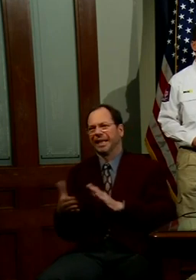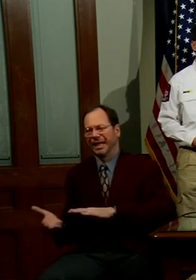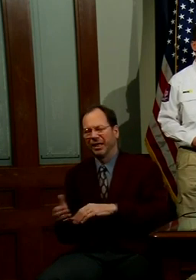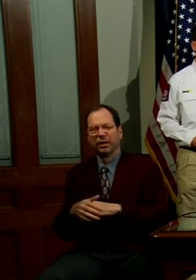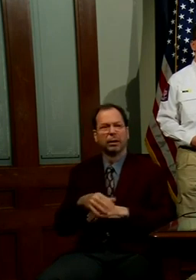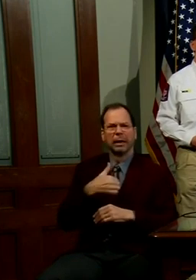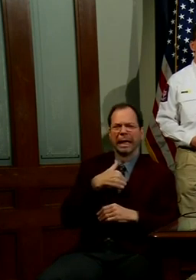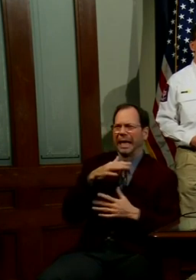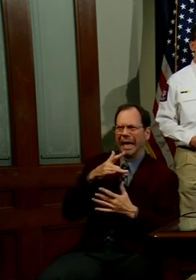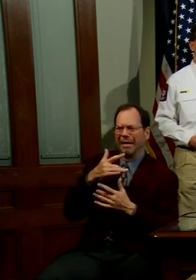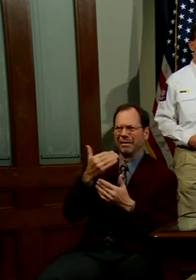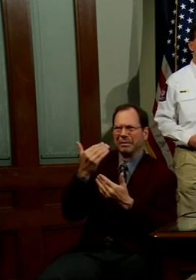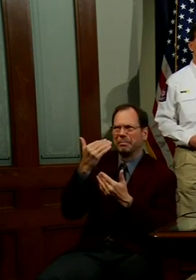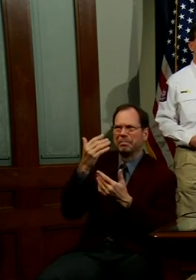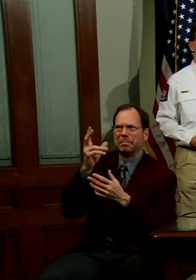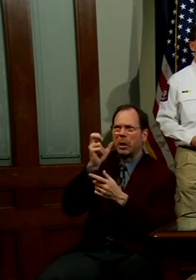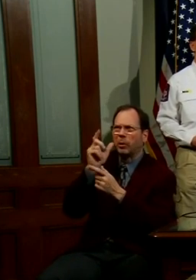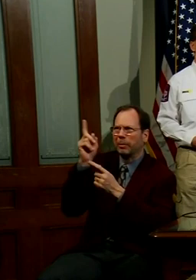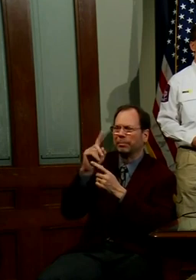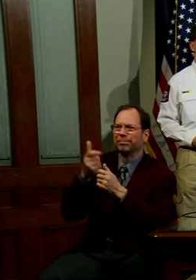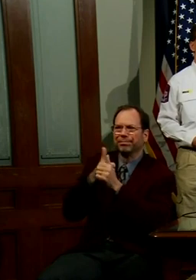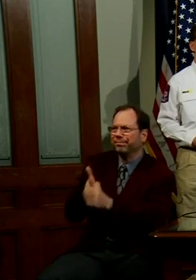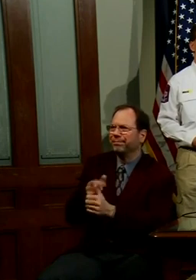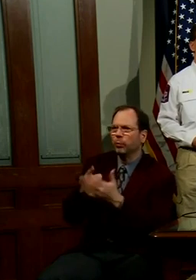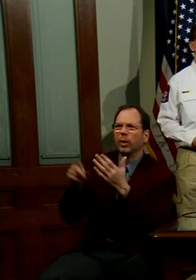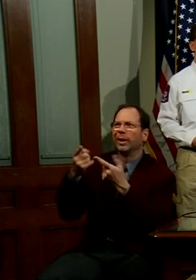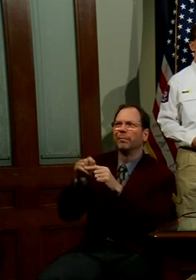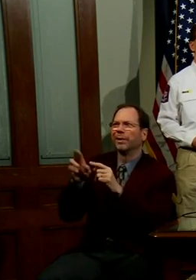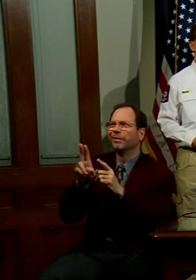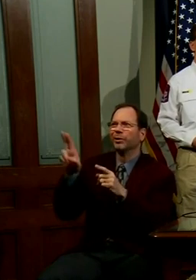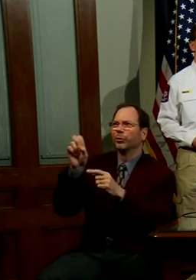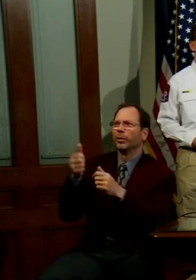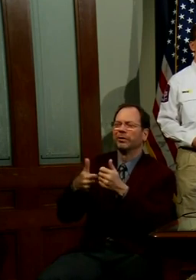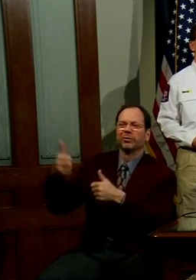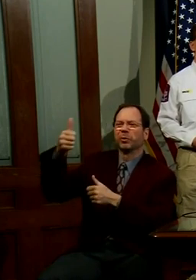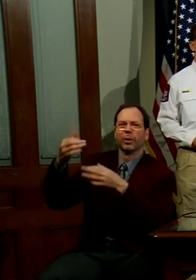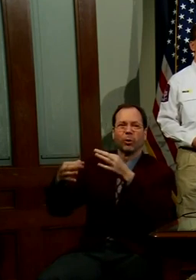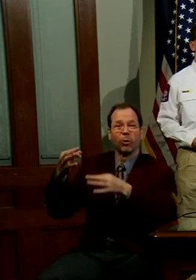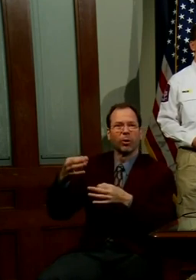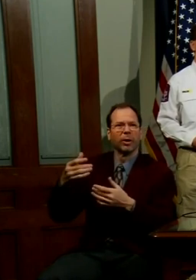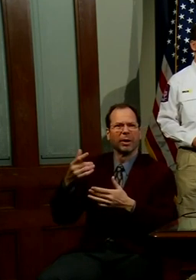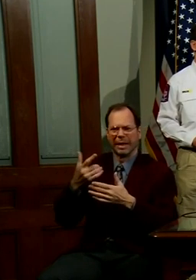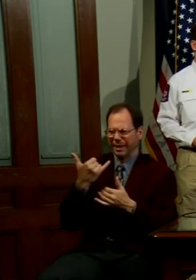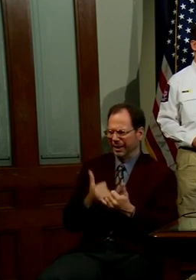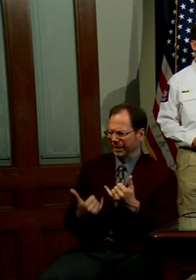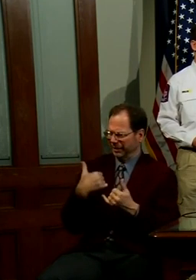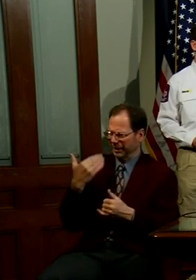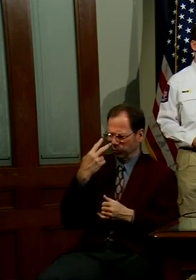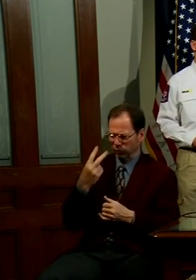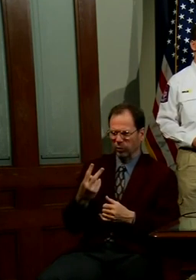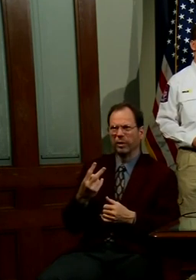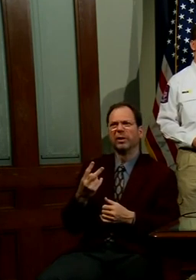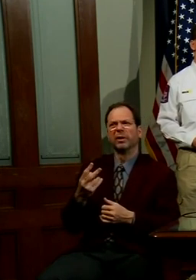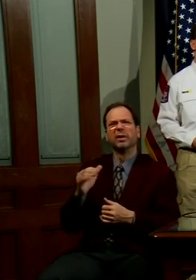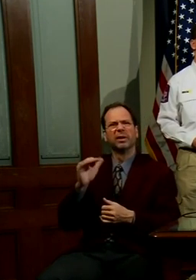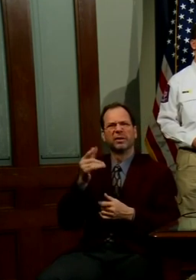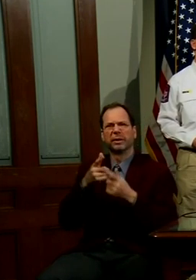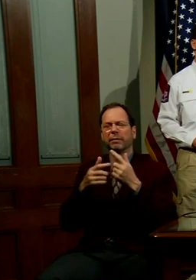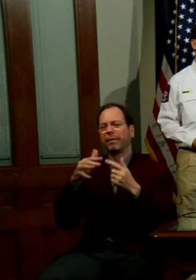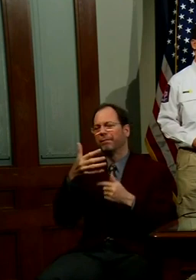keep up with what may be going on at the United States Supreme Court. The last I saw is that it seems like the Fifth Circuit